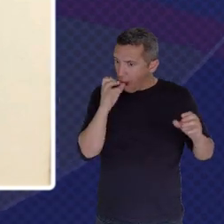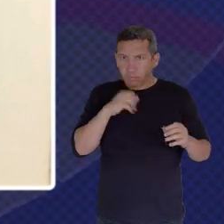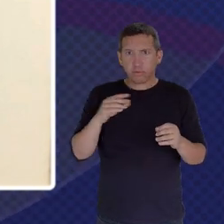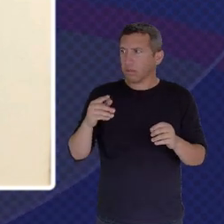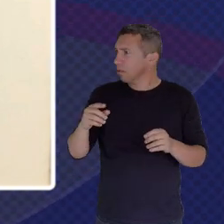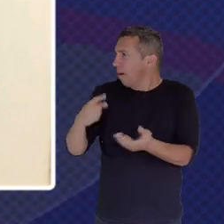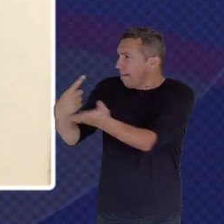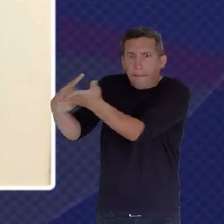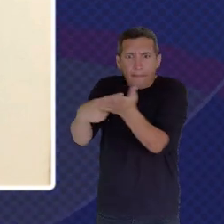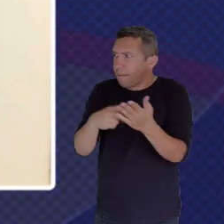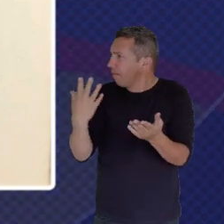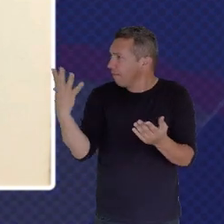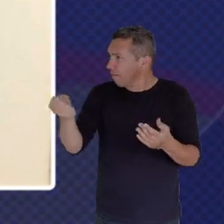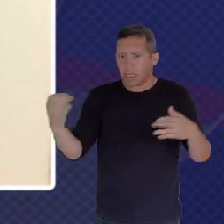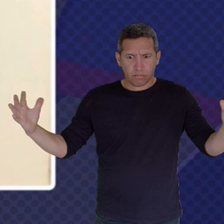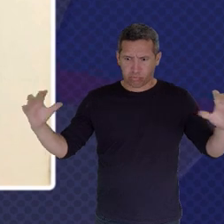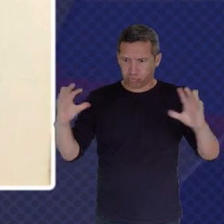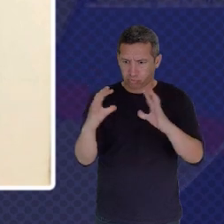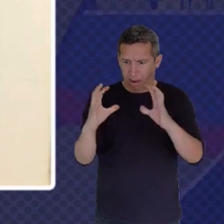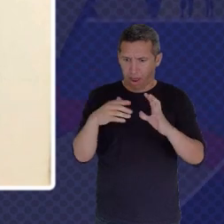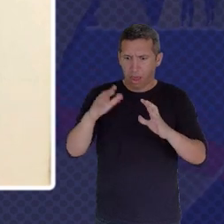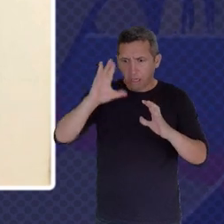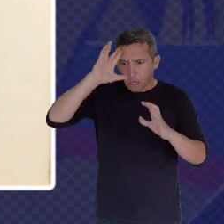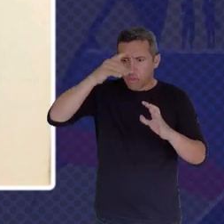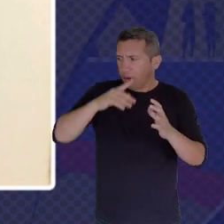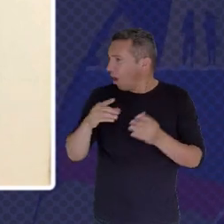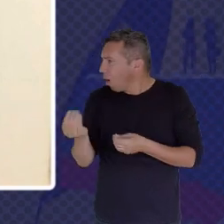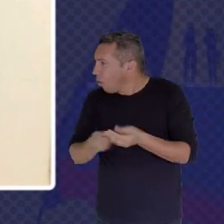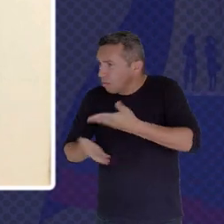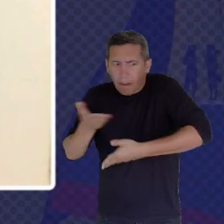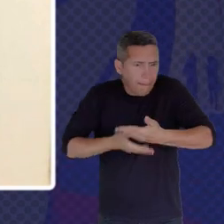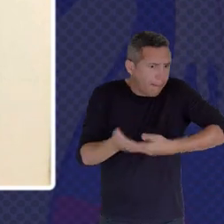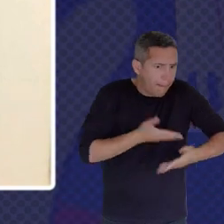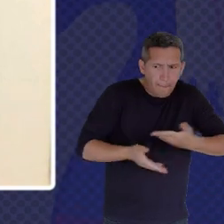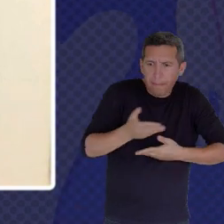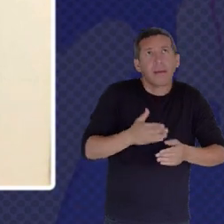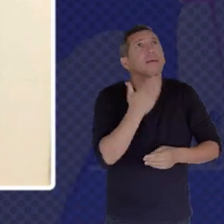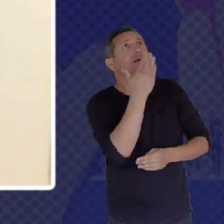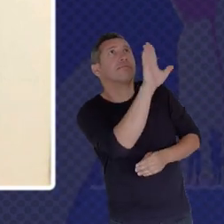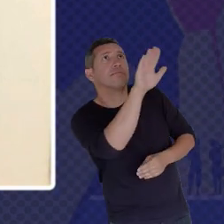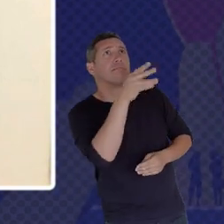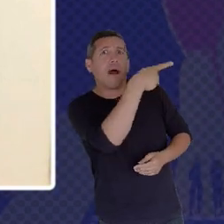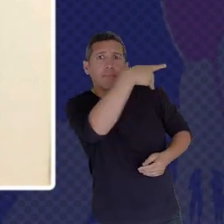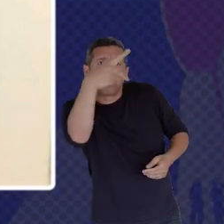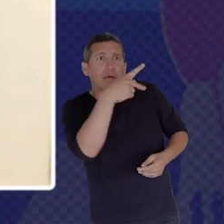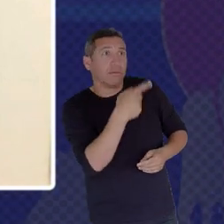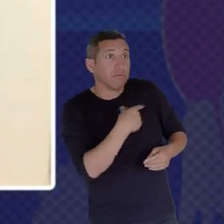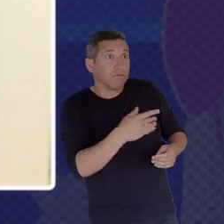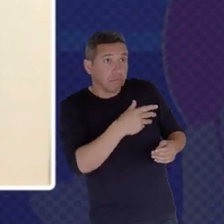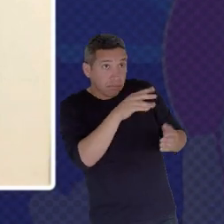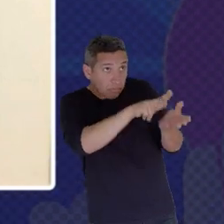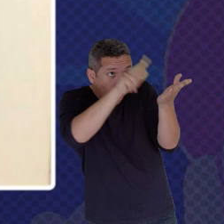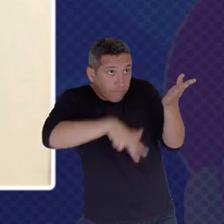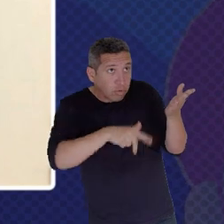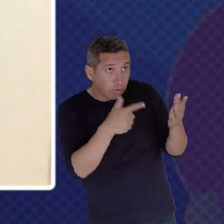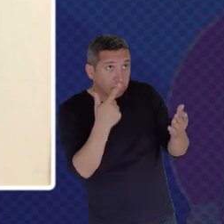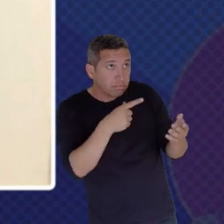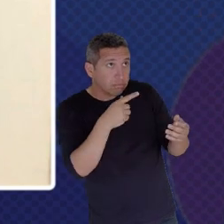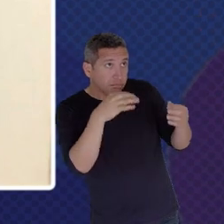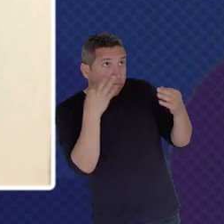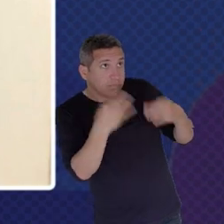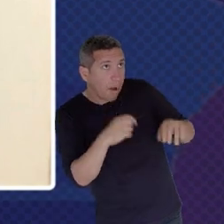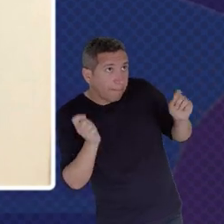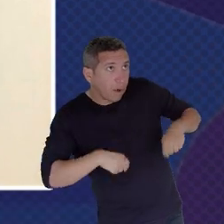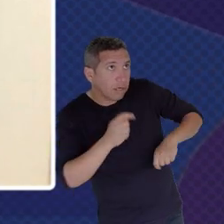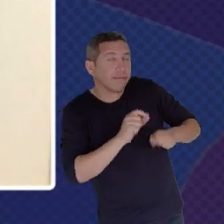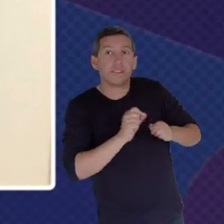And They Can Ask The President To Endorse Those Decisions So That We Can Carry Them Out Immediately So This Is